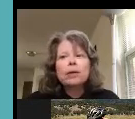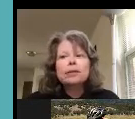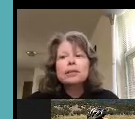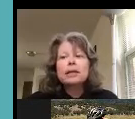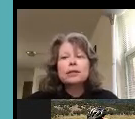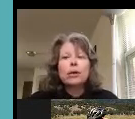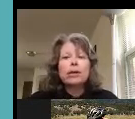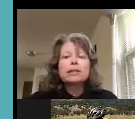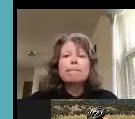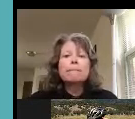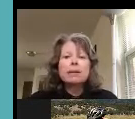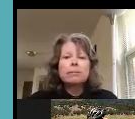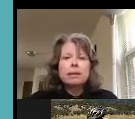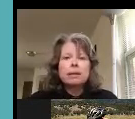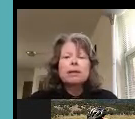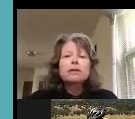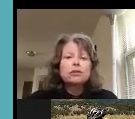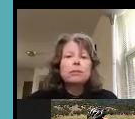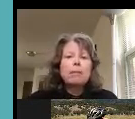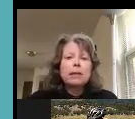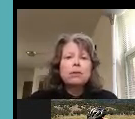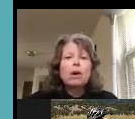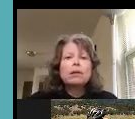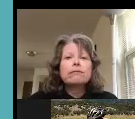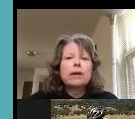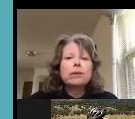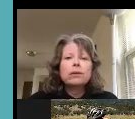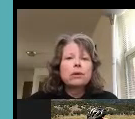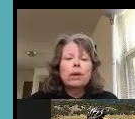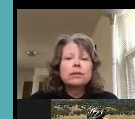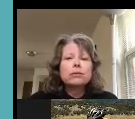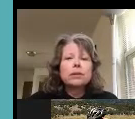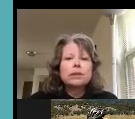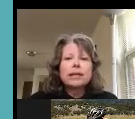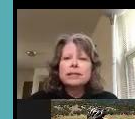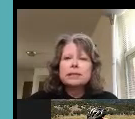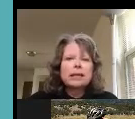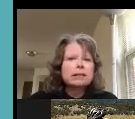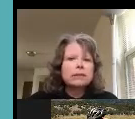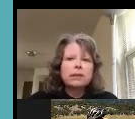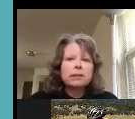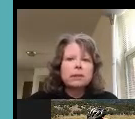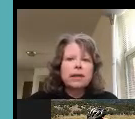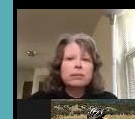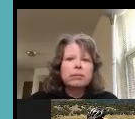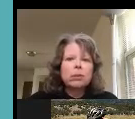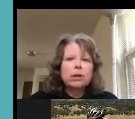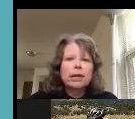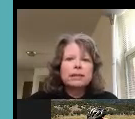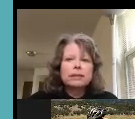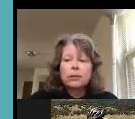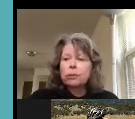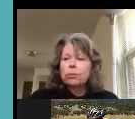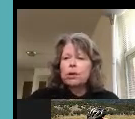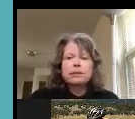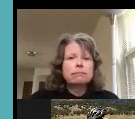no it's not a no it's a maybe she might qualify we don't know why she wears glasses lots of legally blind people wear